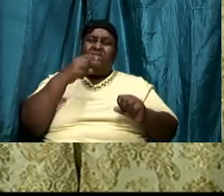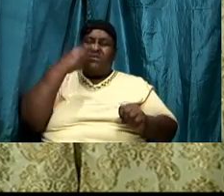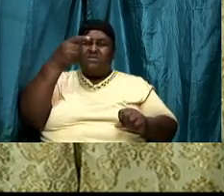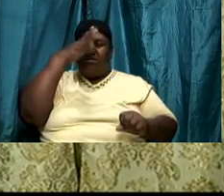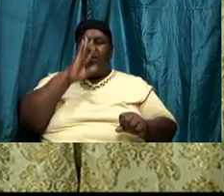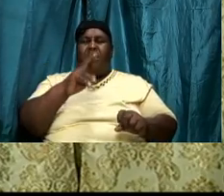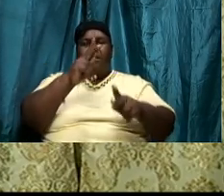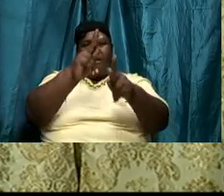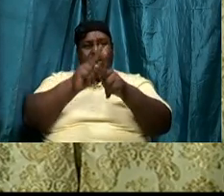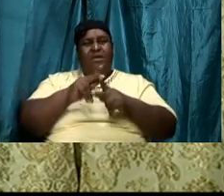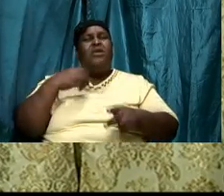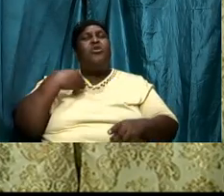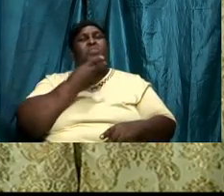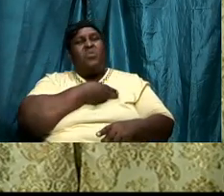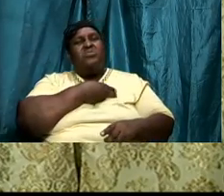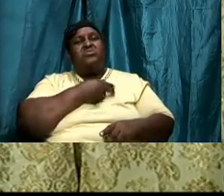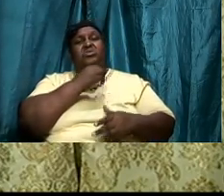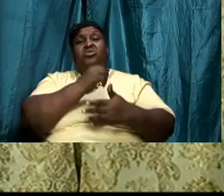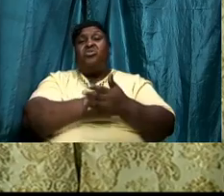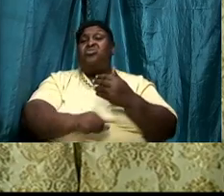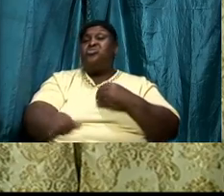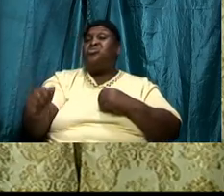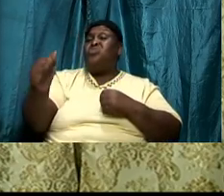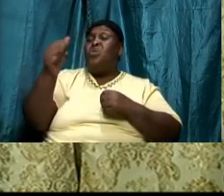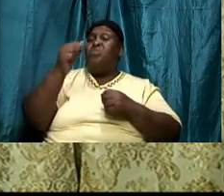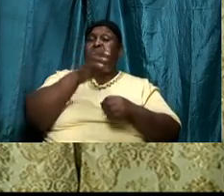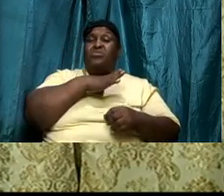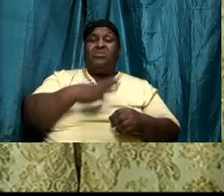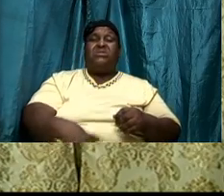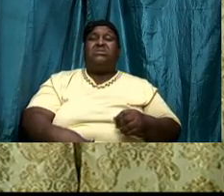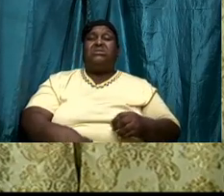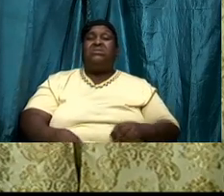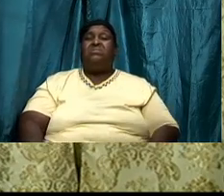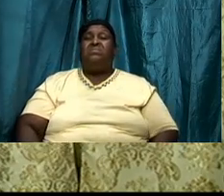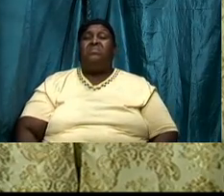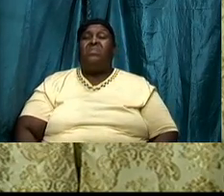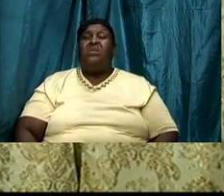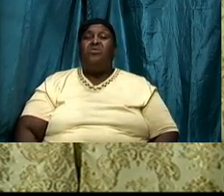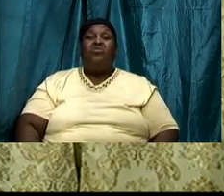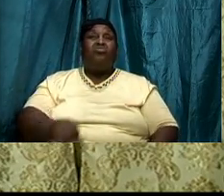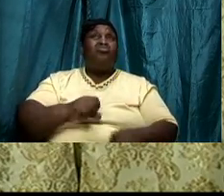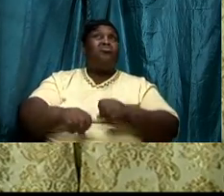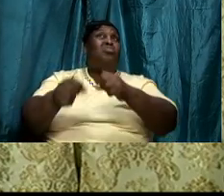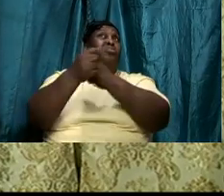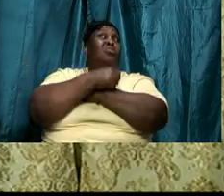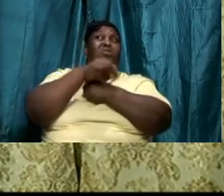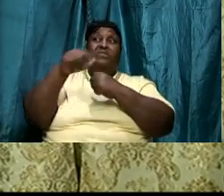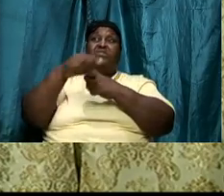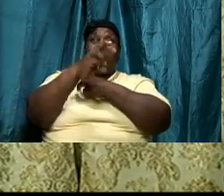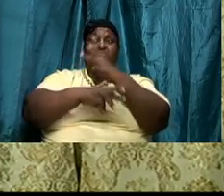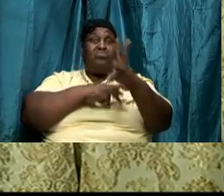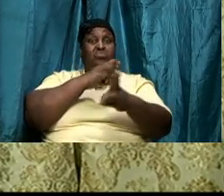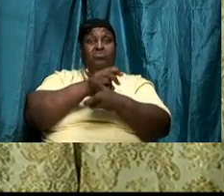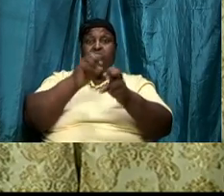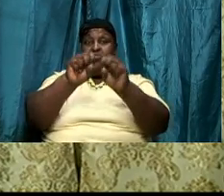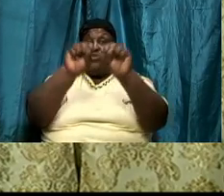some saints so love and I use the word saints so love this world system